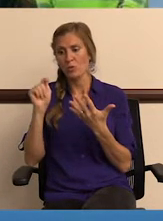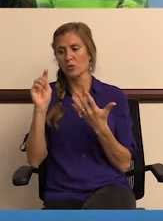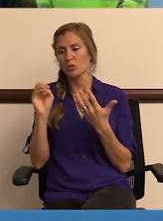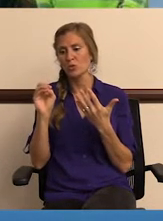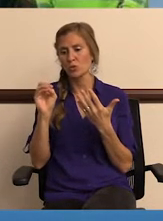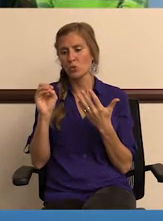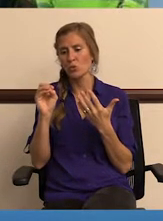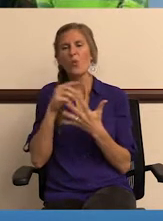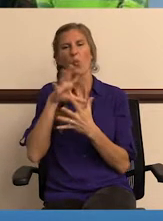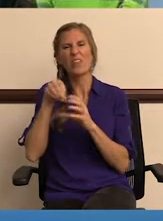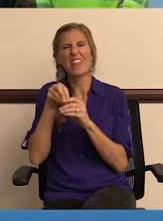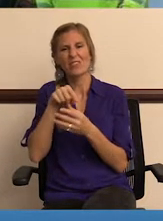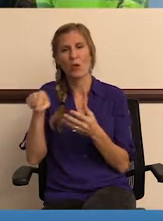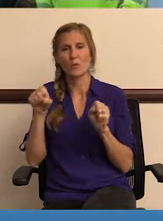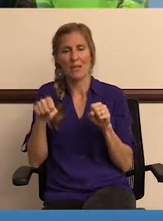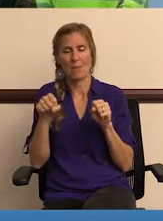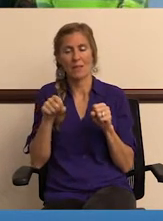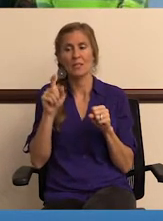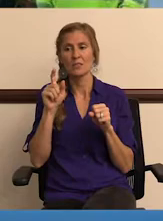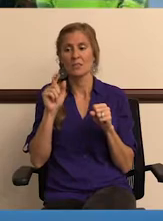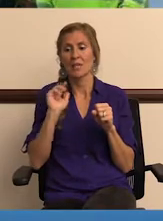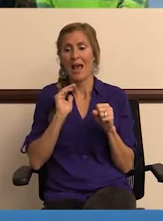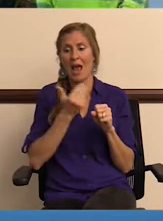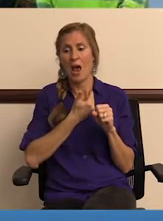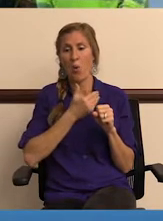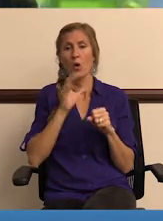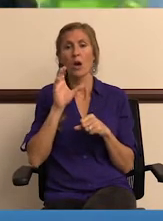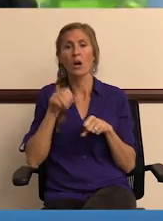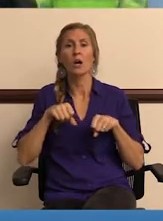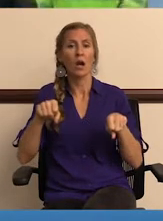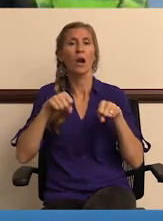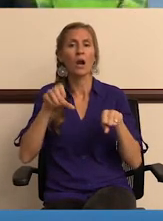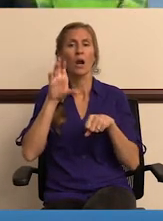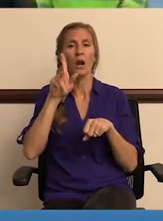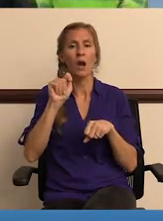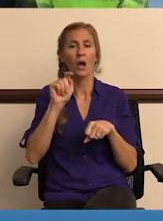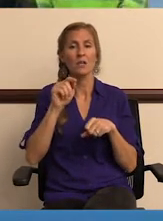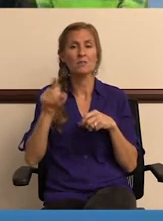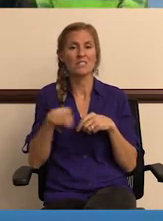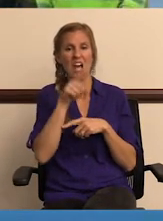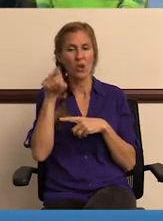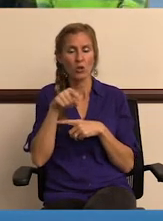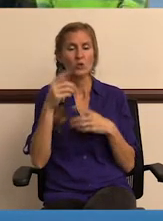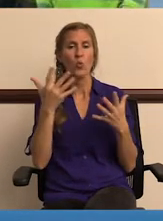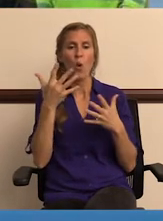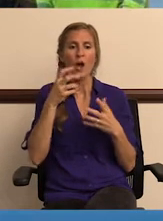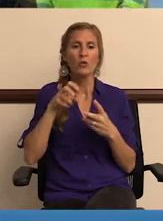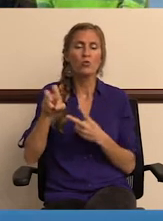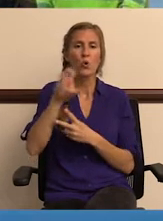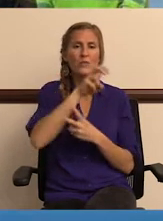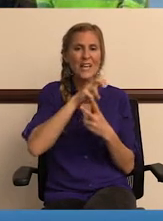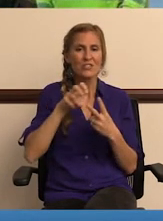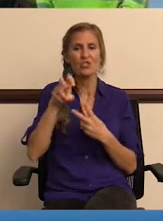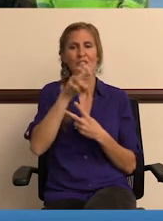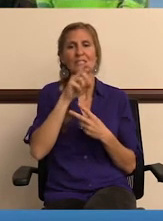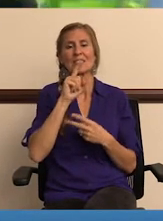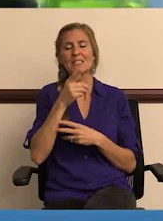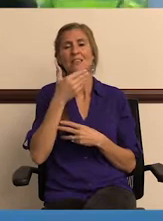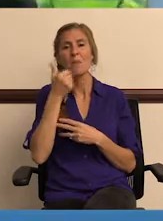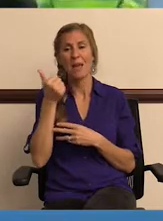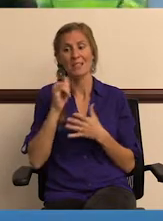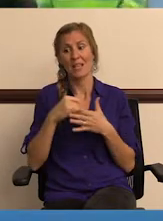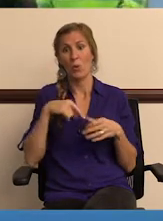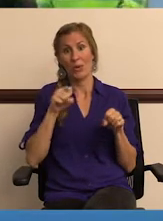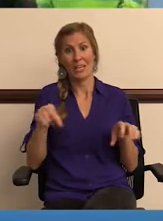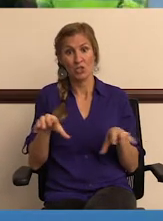those two capabilities our cut cycles. So, you know, what kind of rotation is